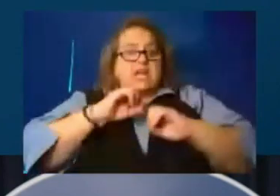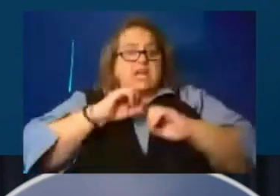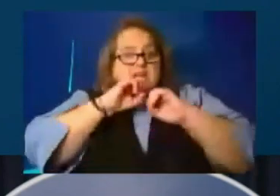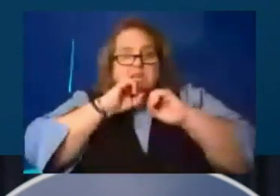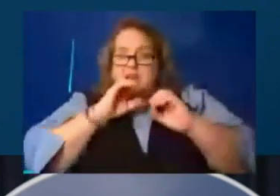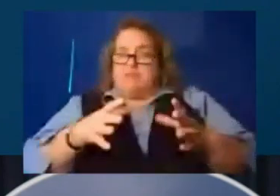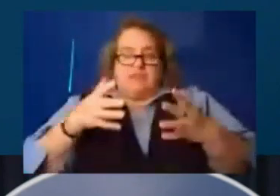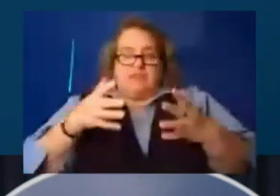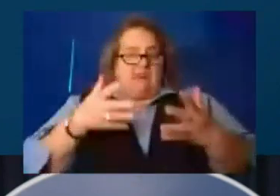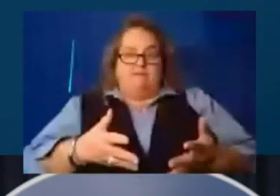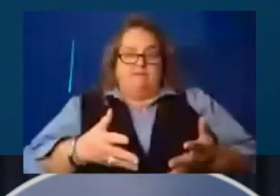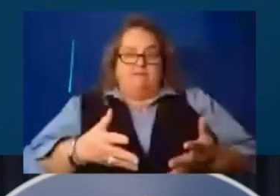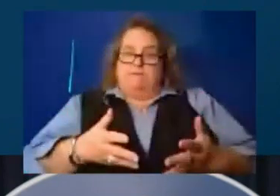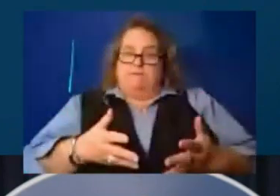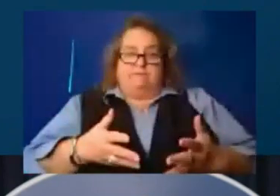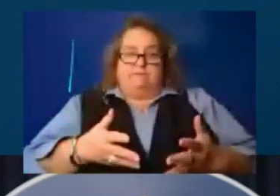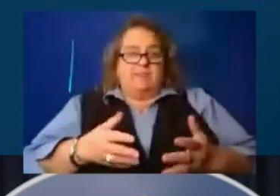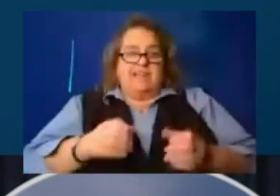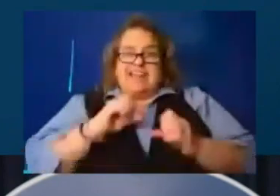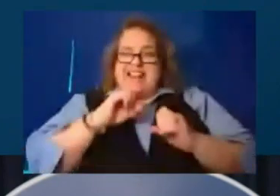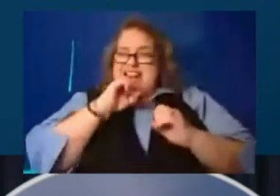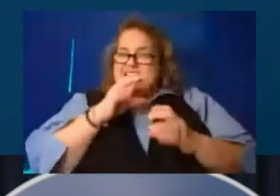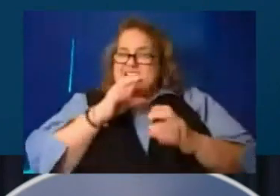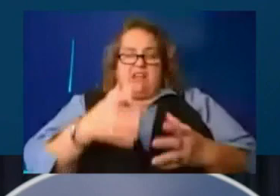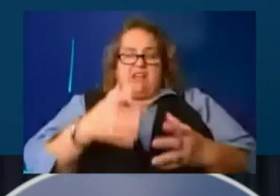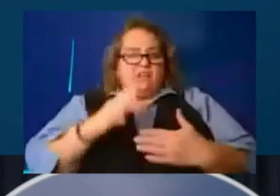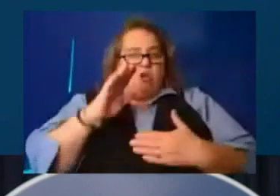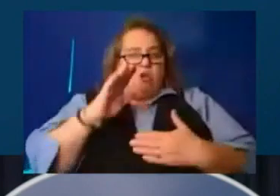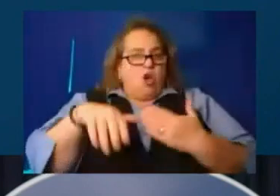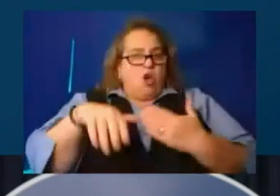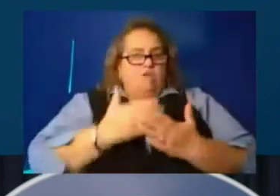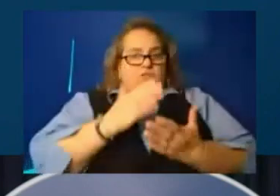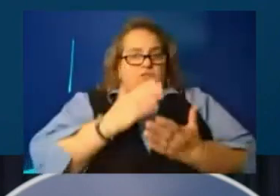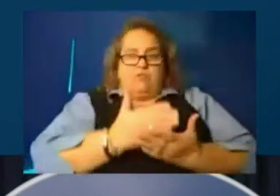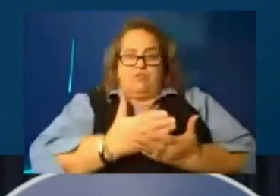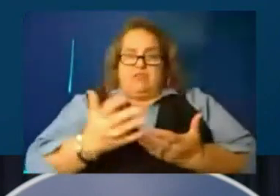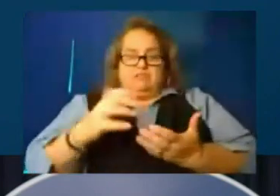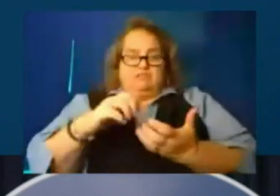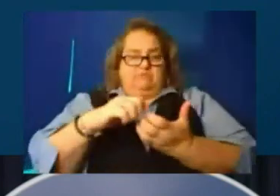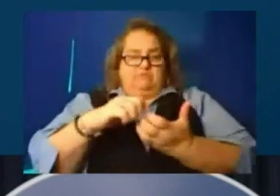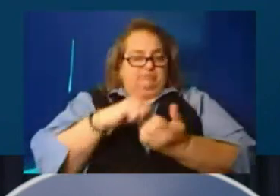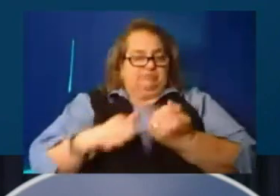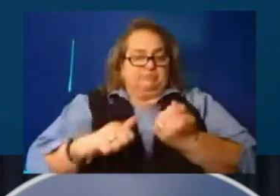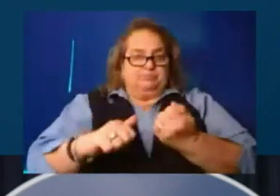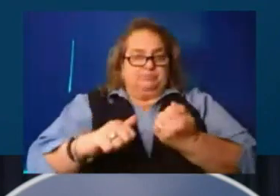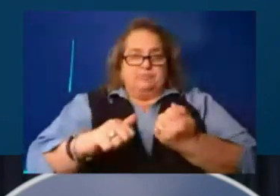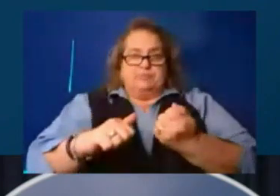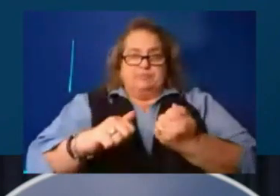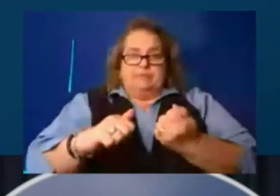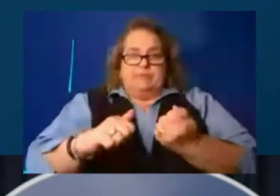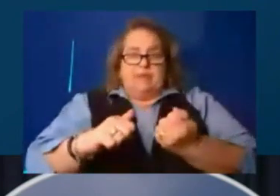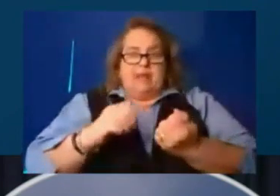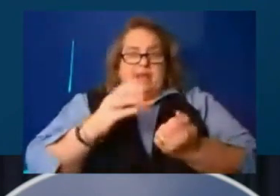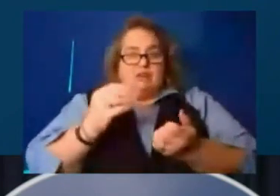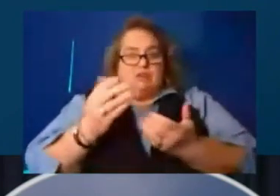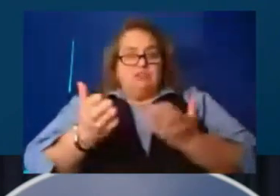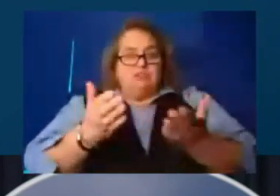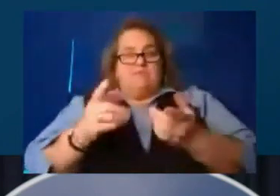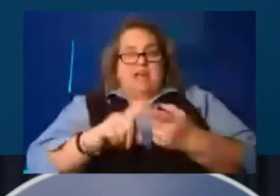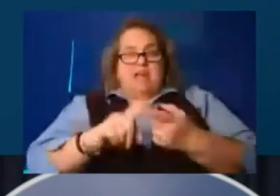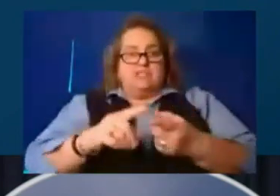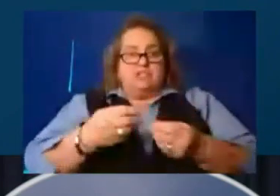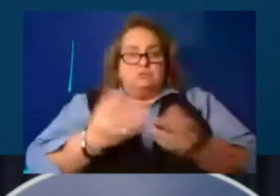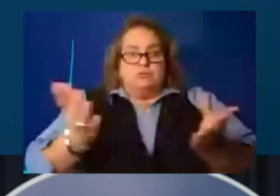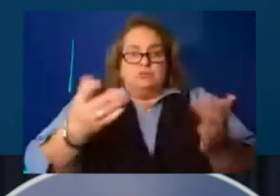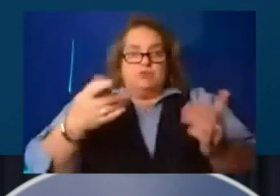Just every single possession wiped out. Also serving as a, uh, distribution point. We